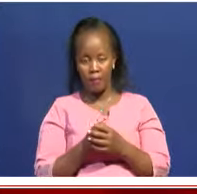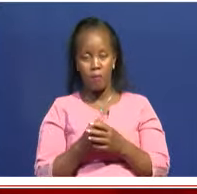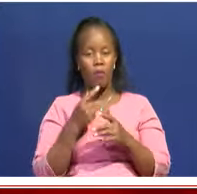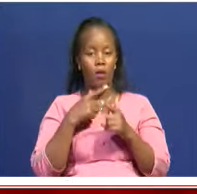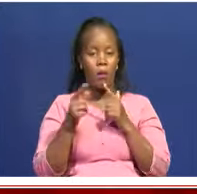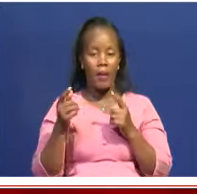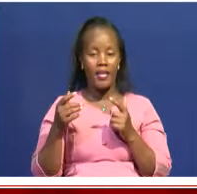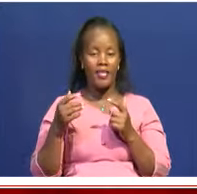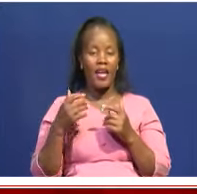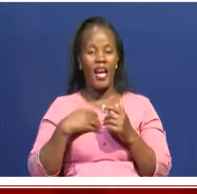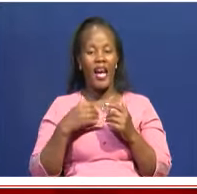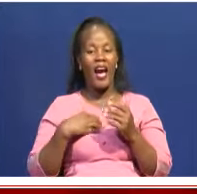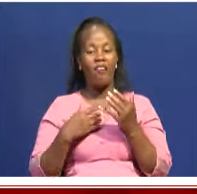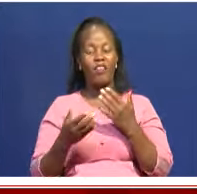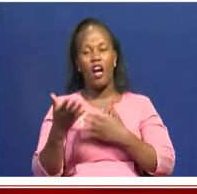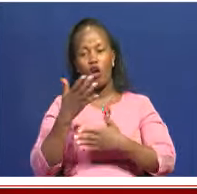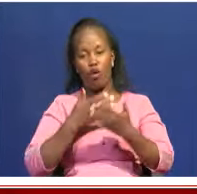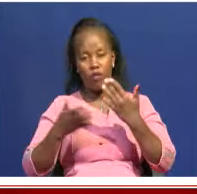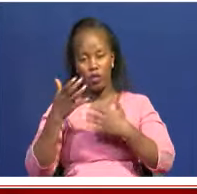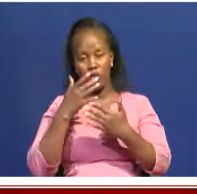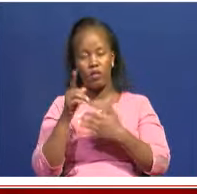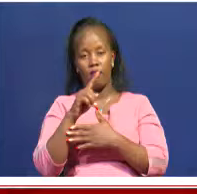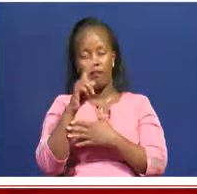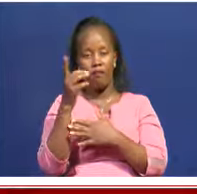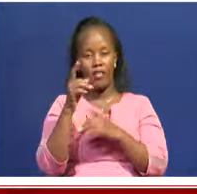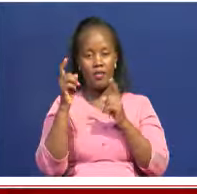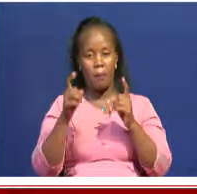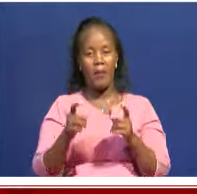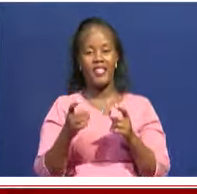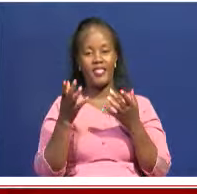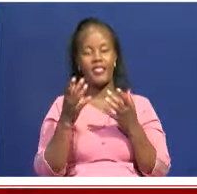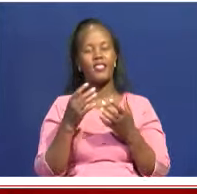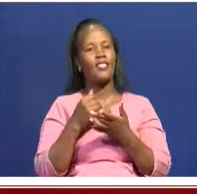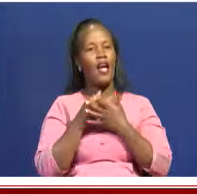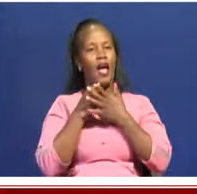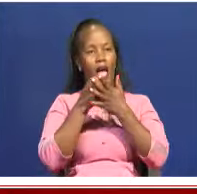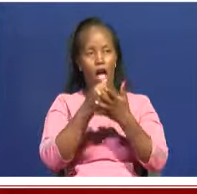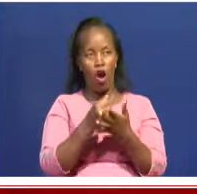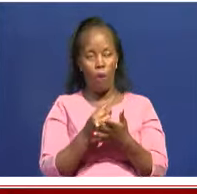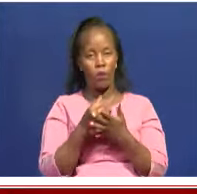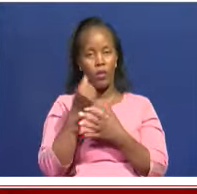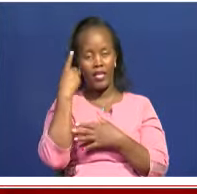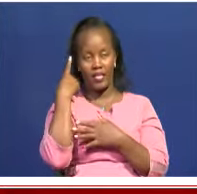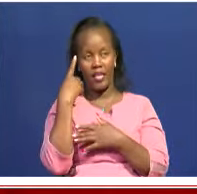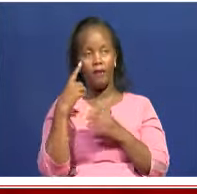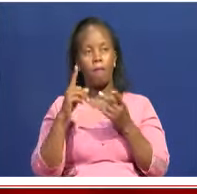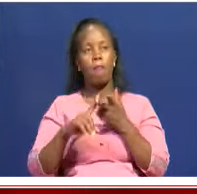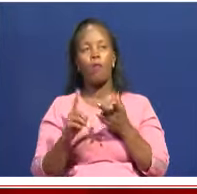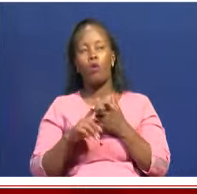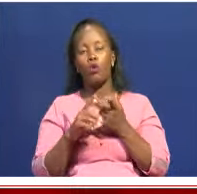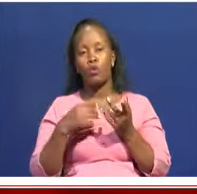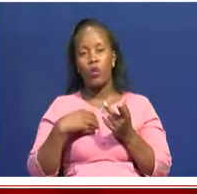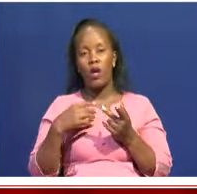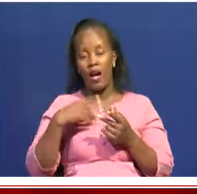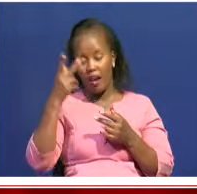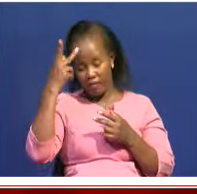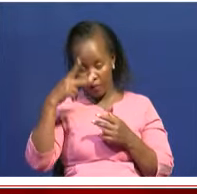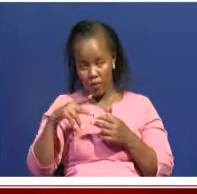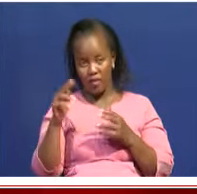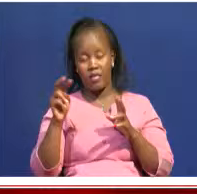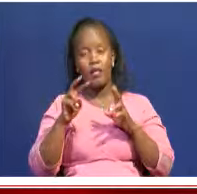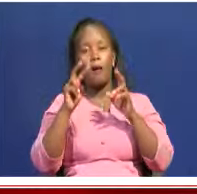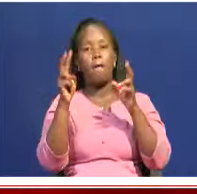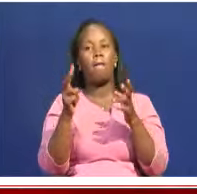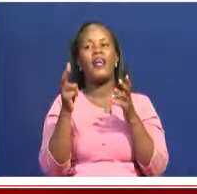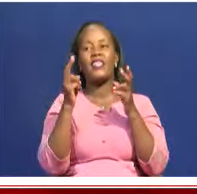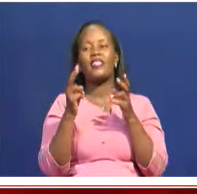conversation is, first of all, to ratify the convention, which we did last year. Then come up with a policy on matters of restitution of our